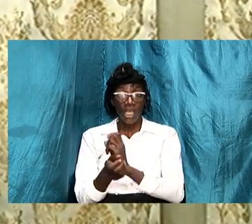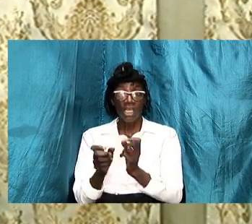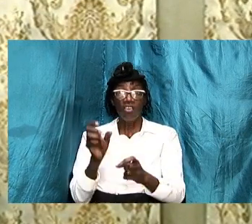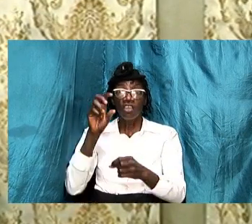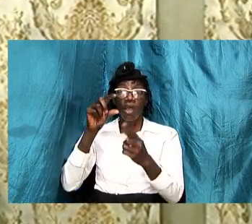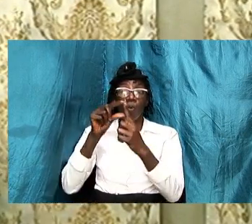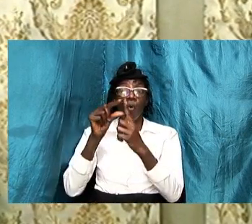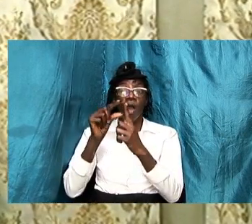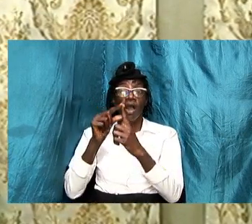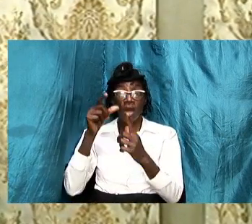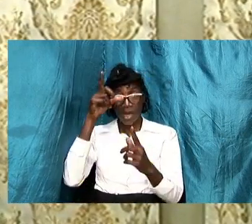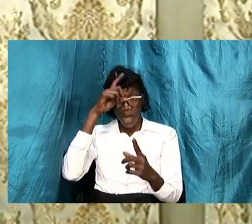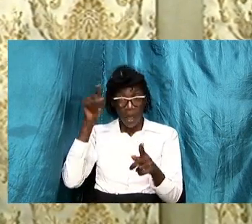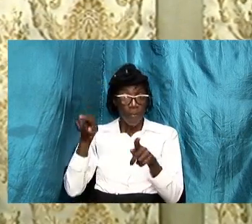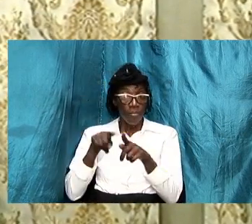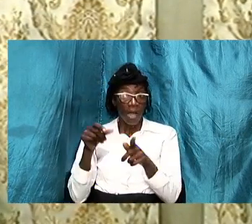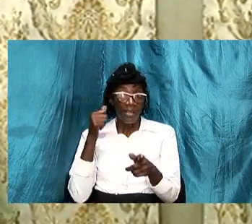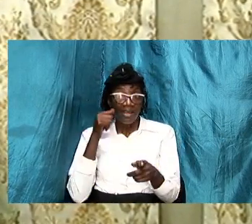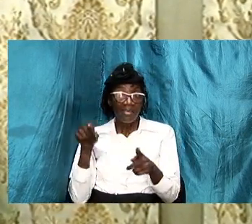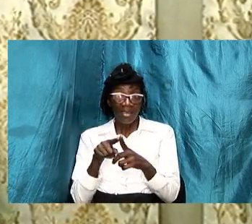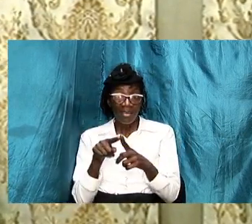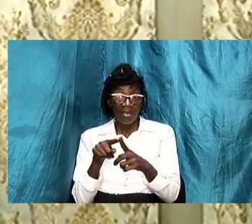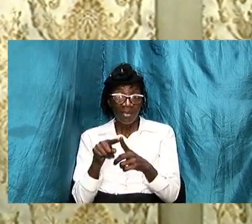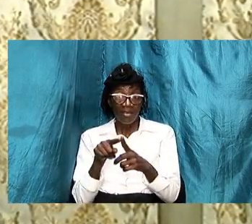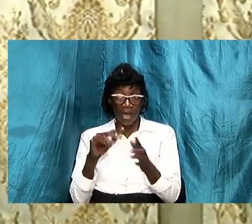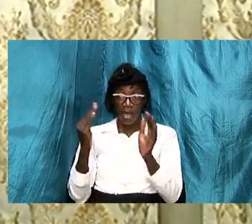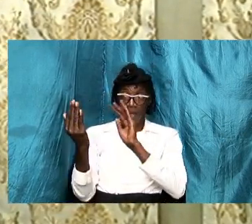sisters and the opposite of being wise